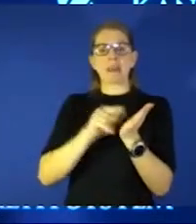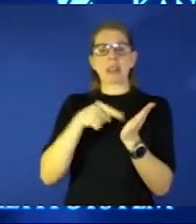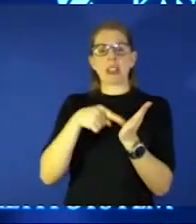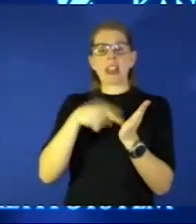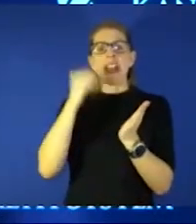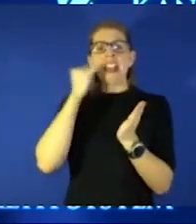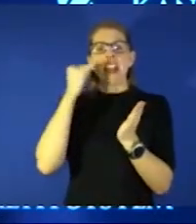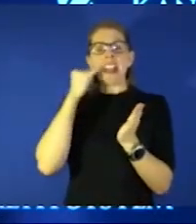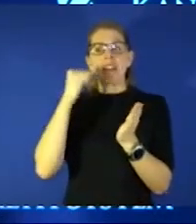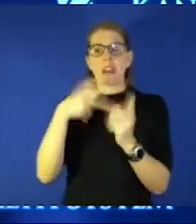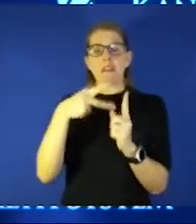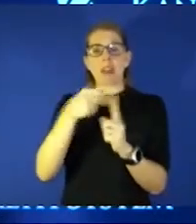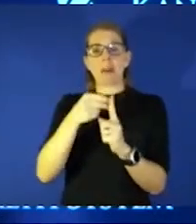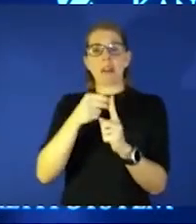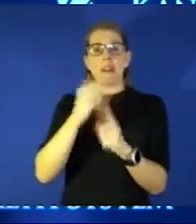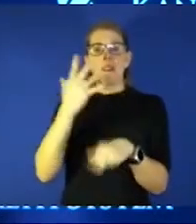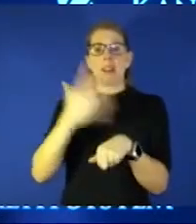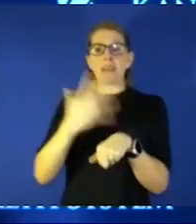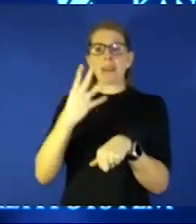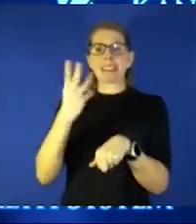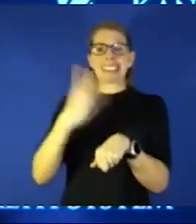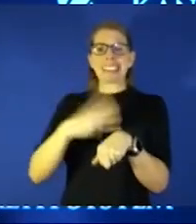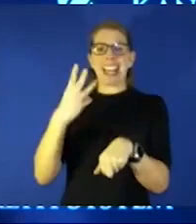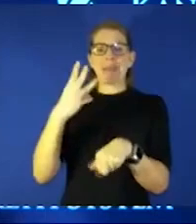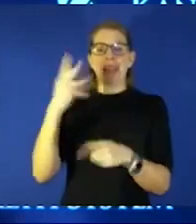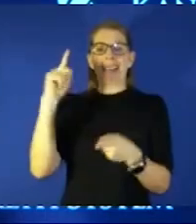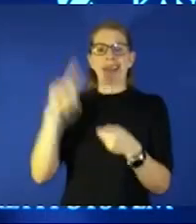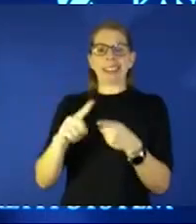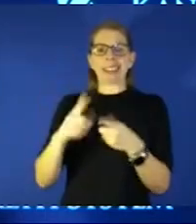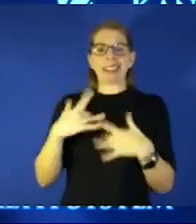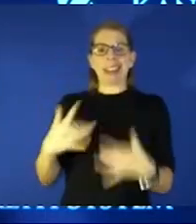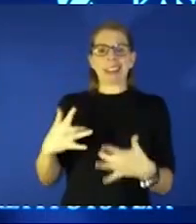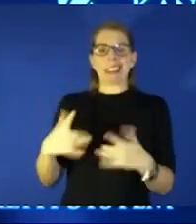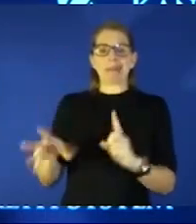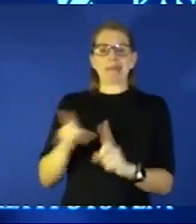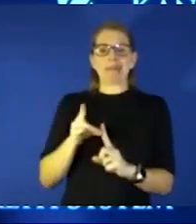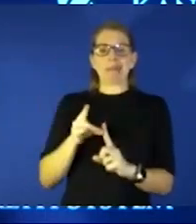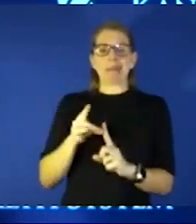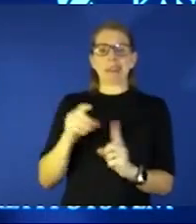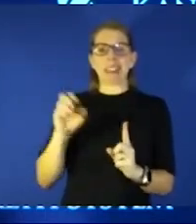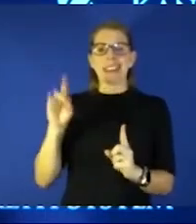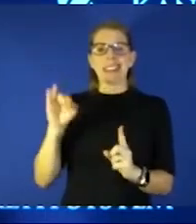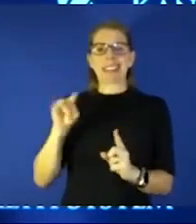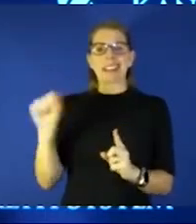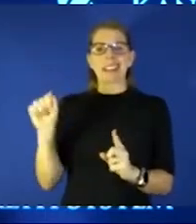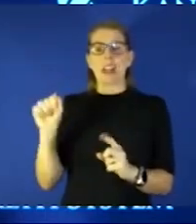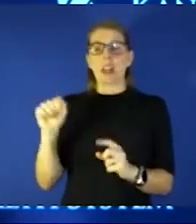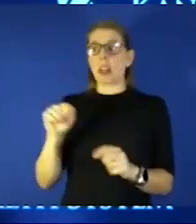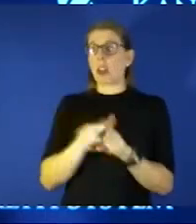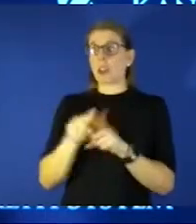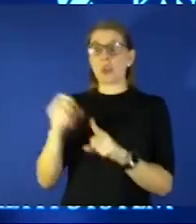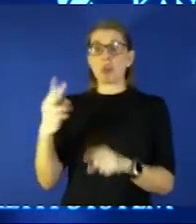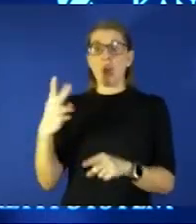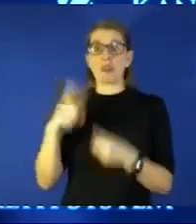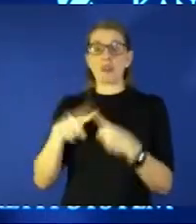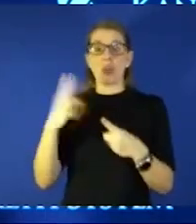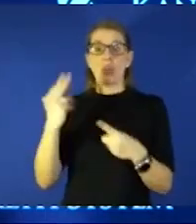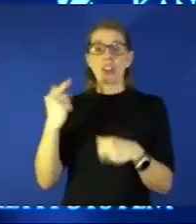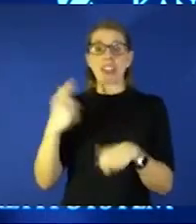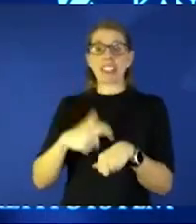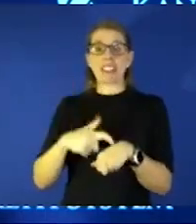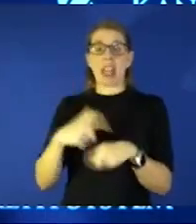five or six times less likely to get delta variant and like 12 to 13 times less likely to die